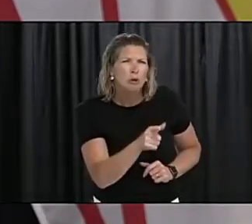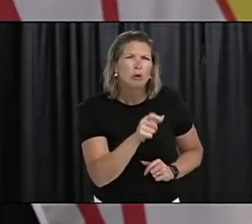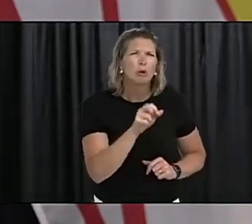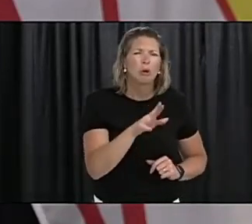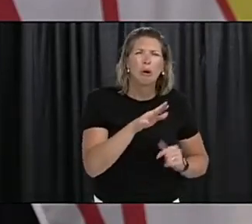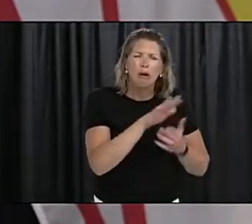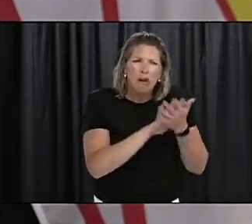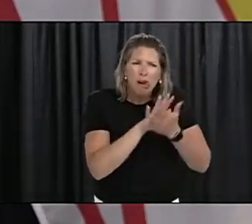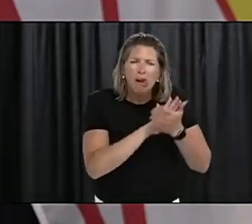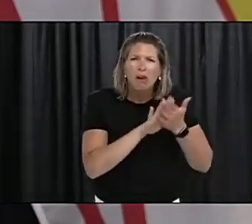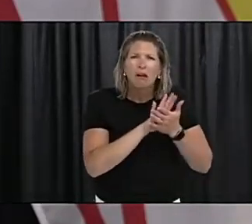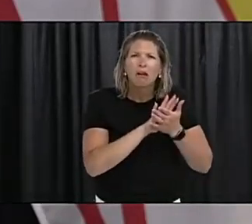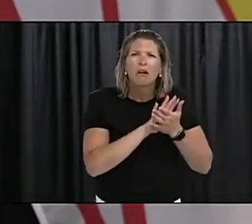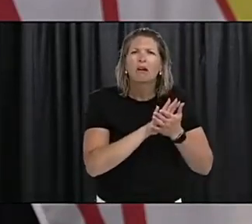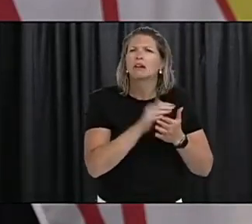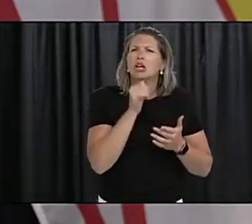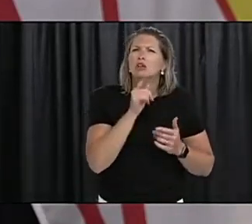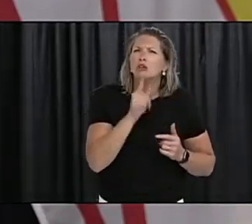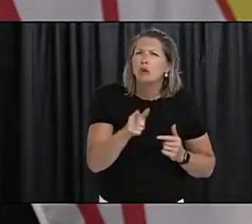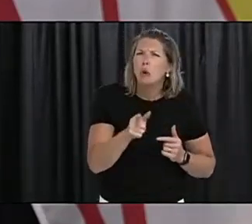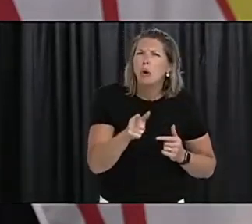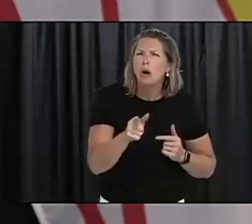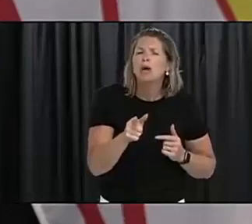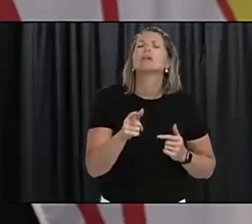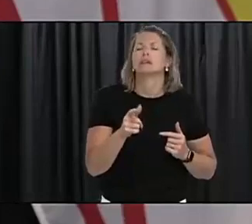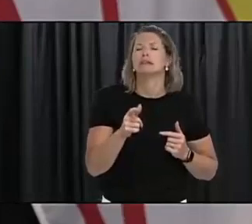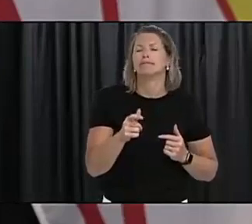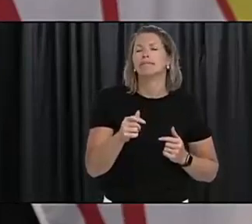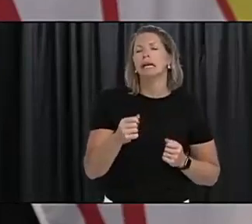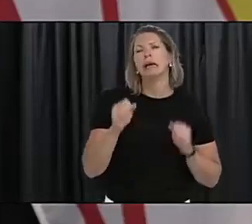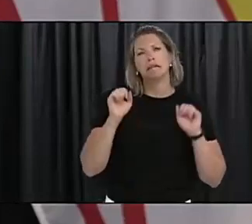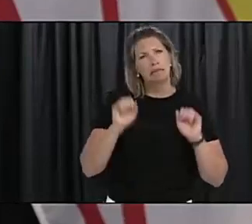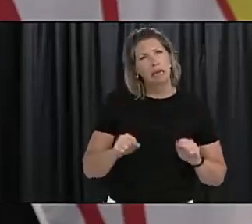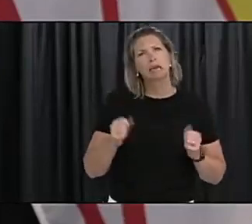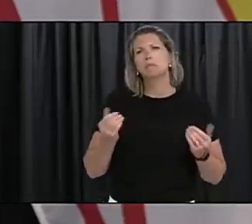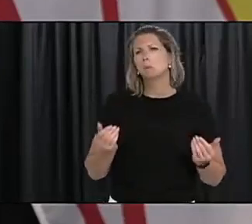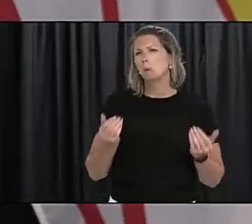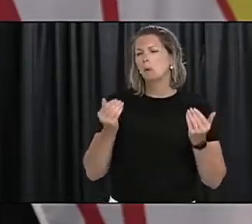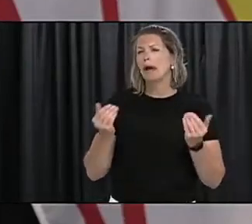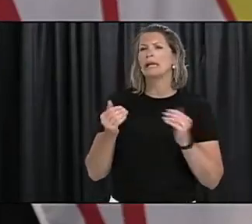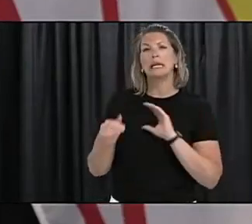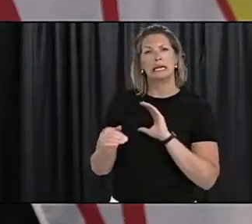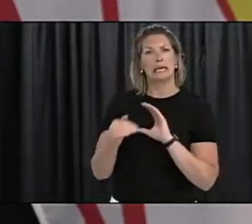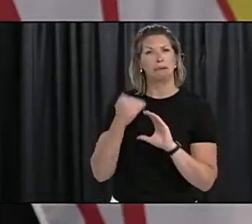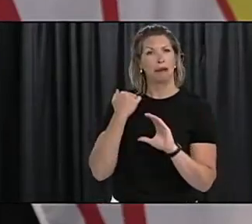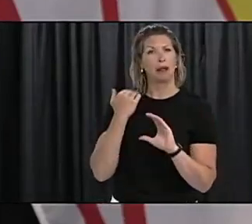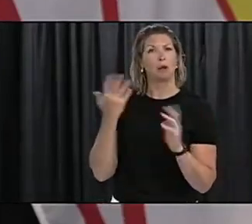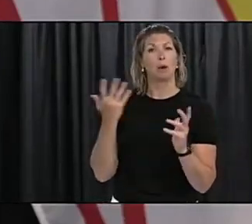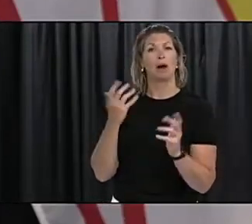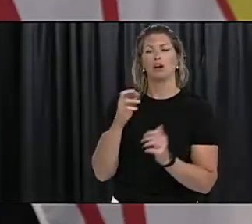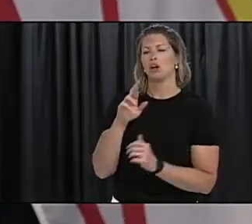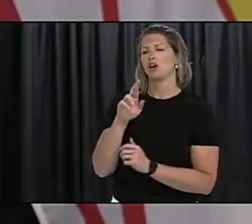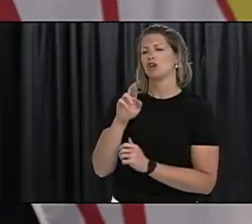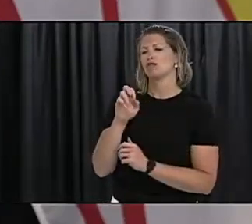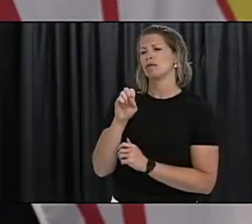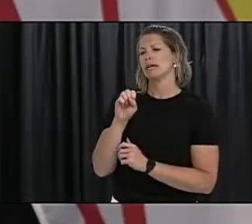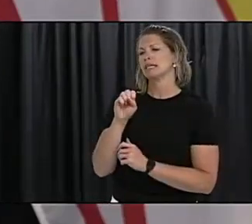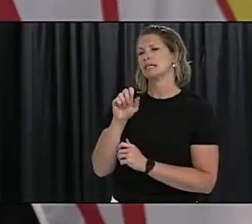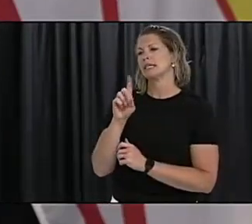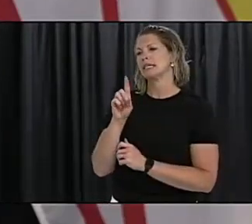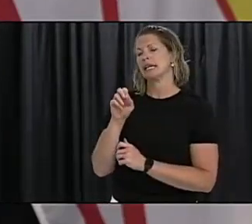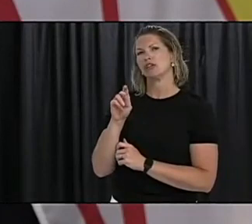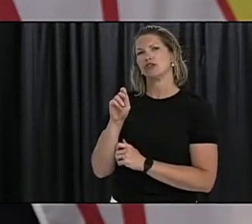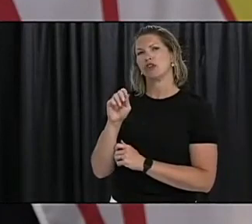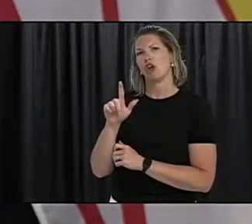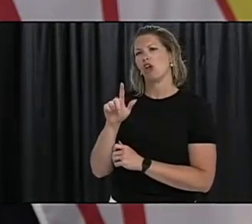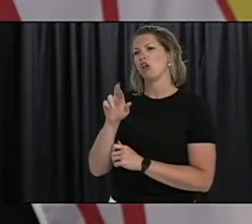the status of the homeowner pre-approvals or policy questions, well, the email there would be residentialrebate at gov